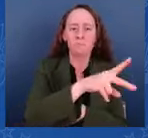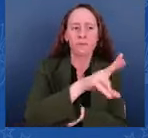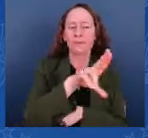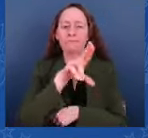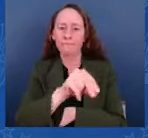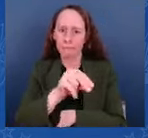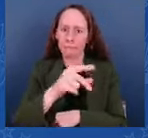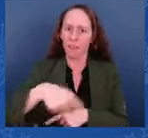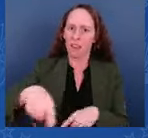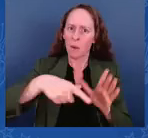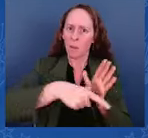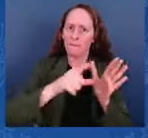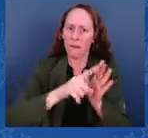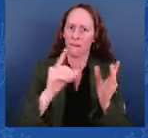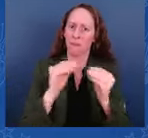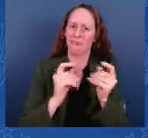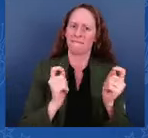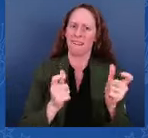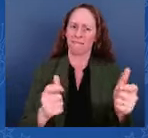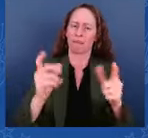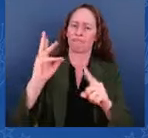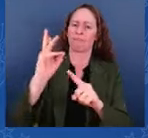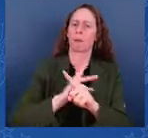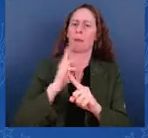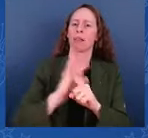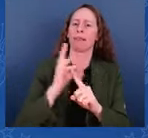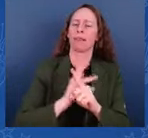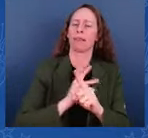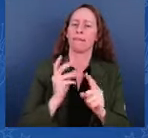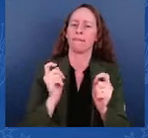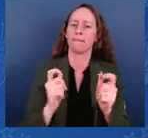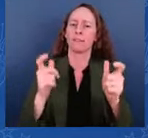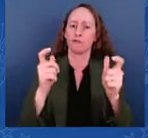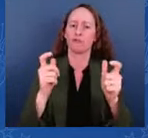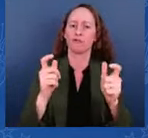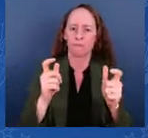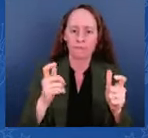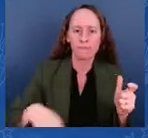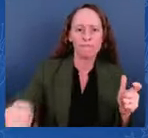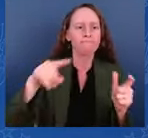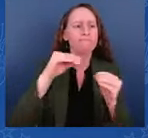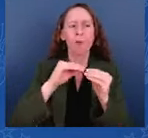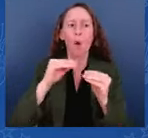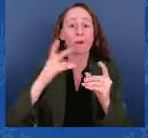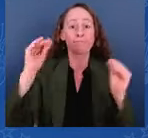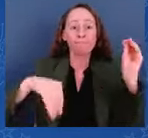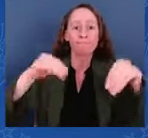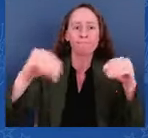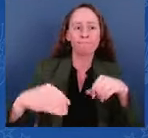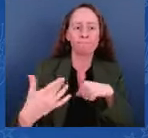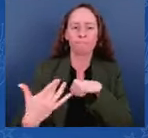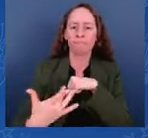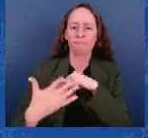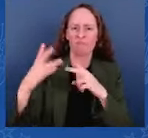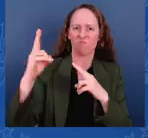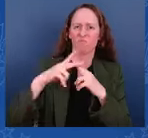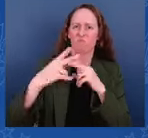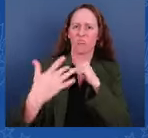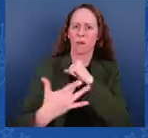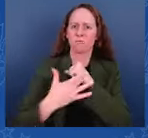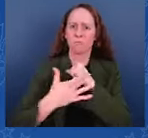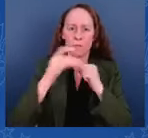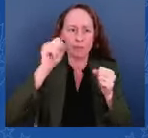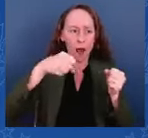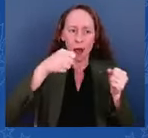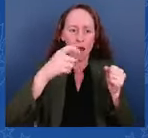high-tech detection machines to significantly increase the ability to screen and stop fentanyl being smuggled into the United States.